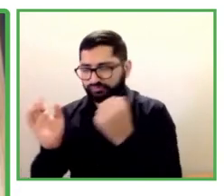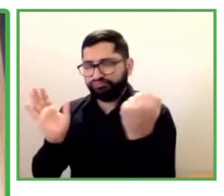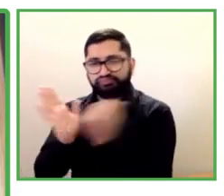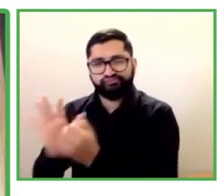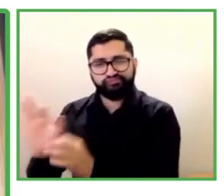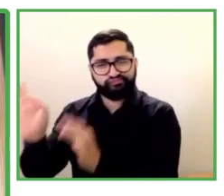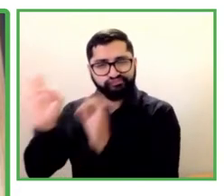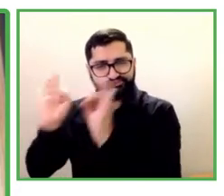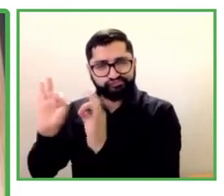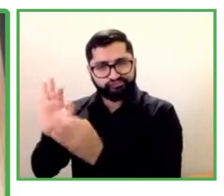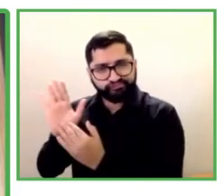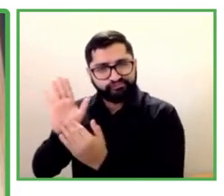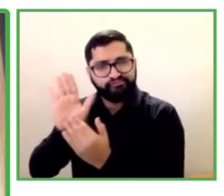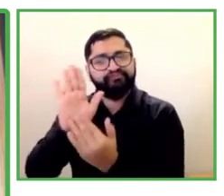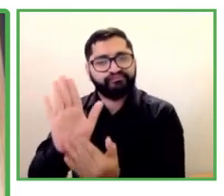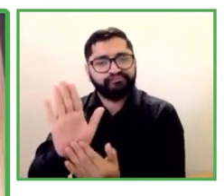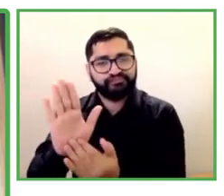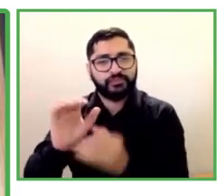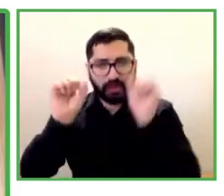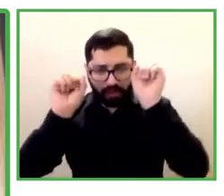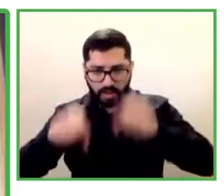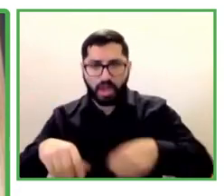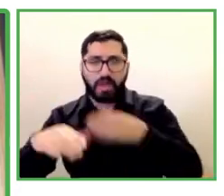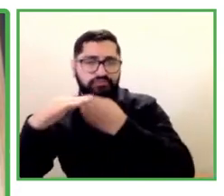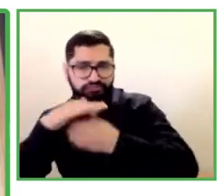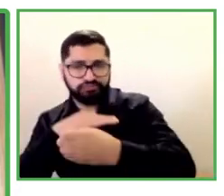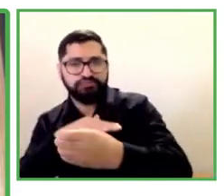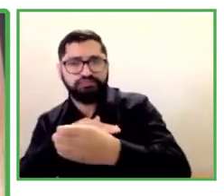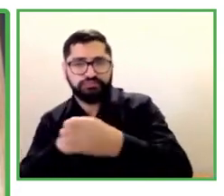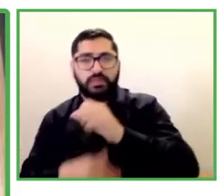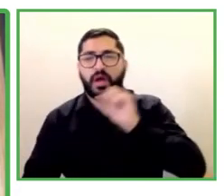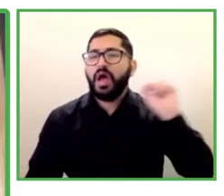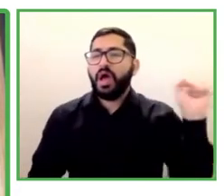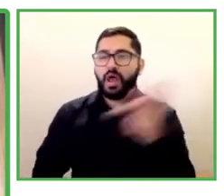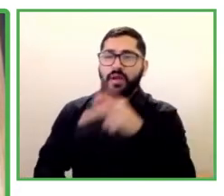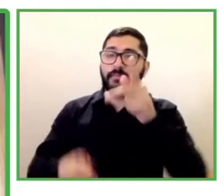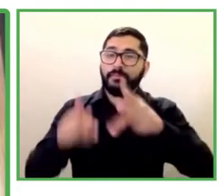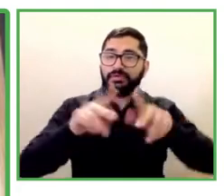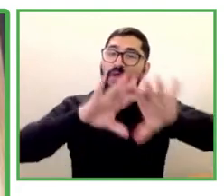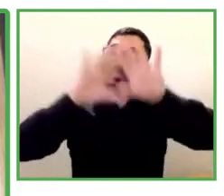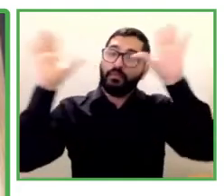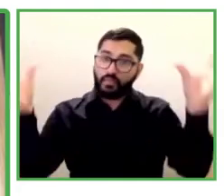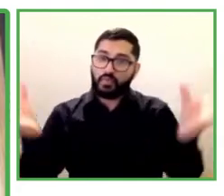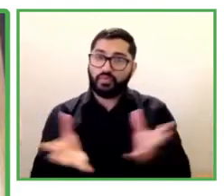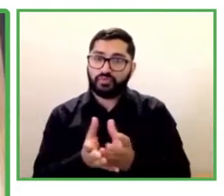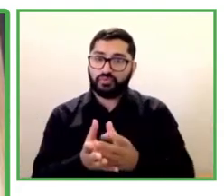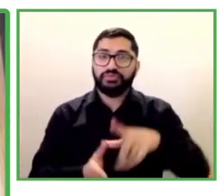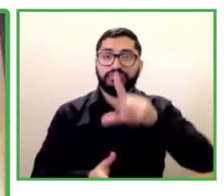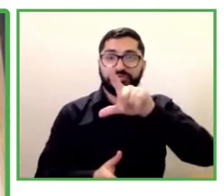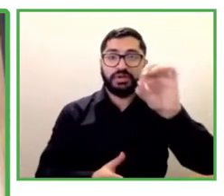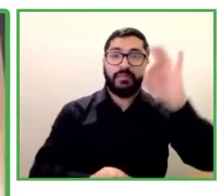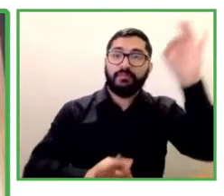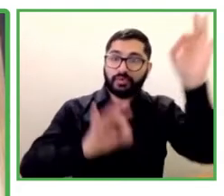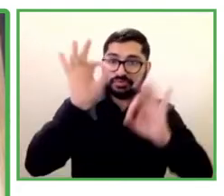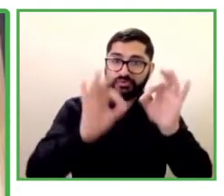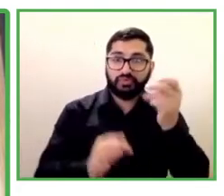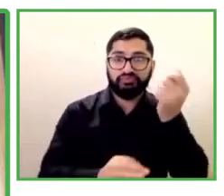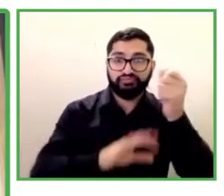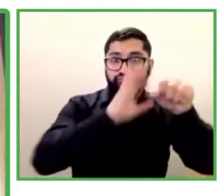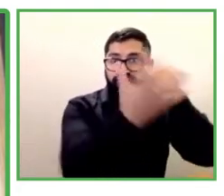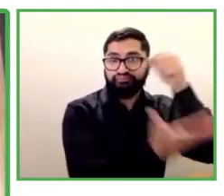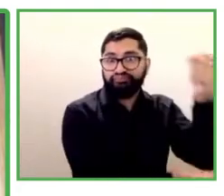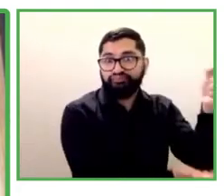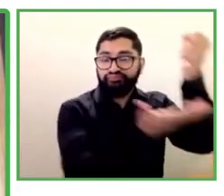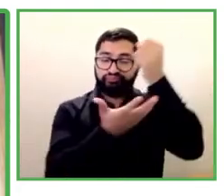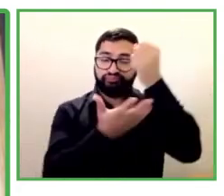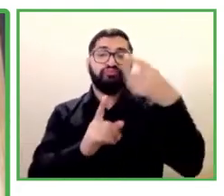all over the world. 70% of the profit of the revenue is forwarded directly to our social franchise